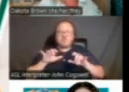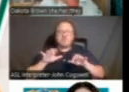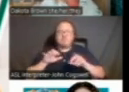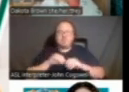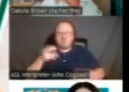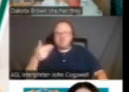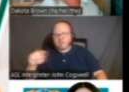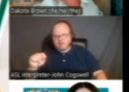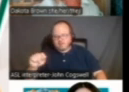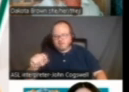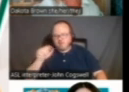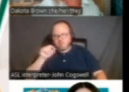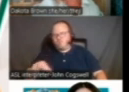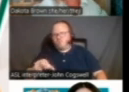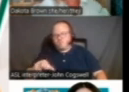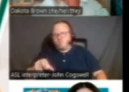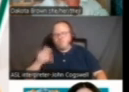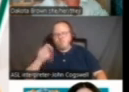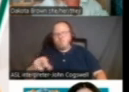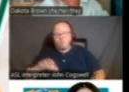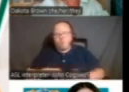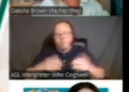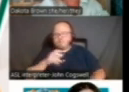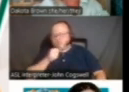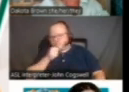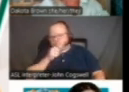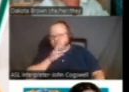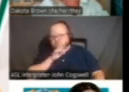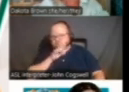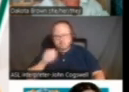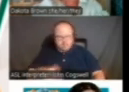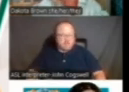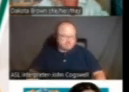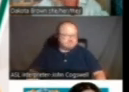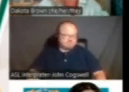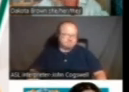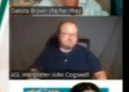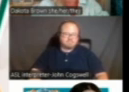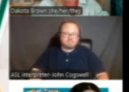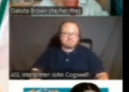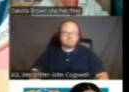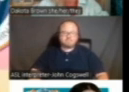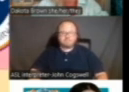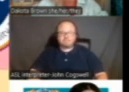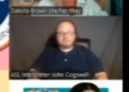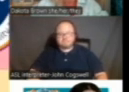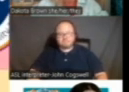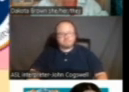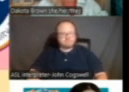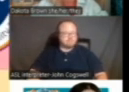or feel free to just open your microphone and say the answer out loud. Here we go.